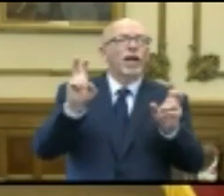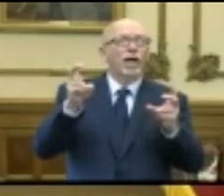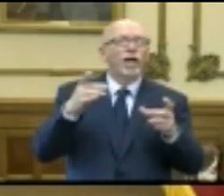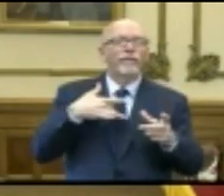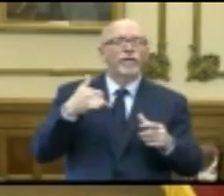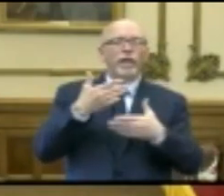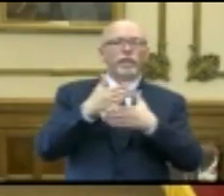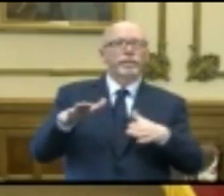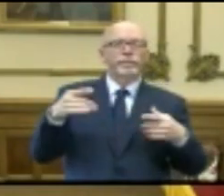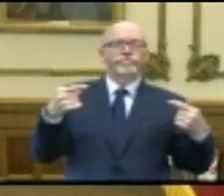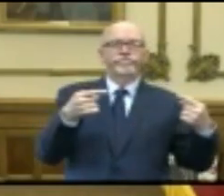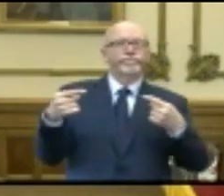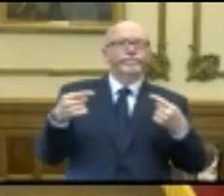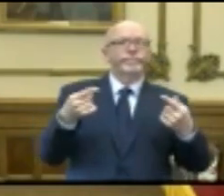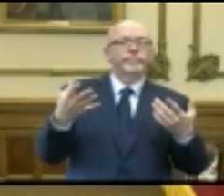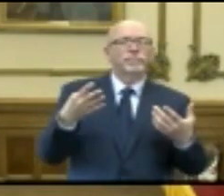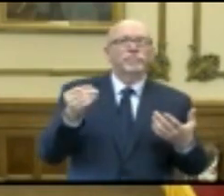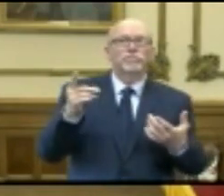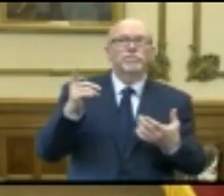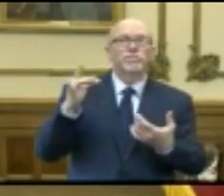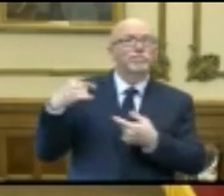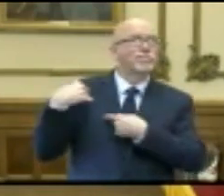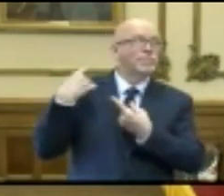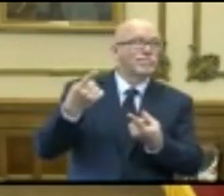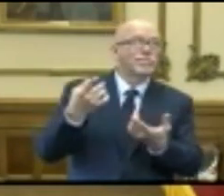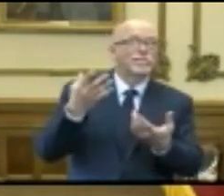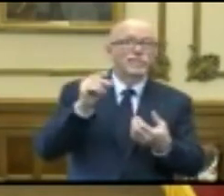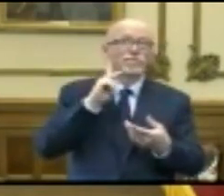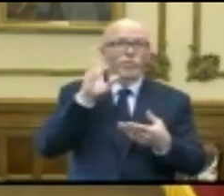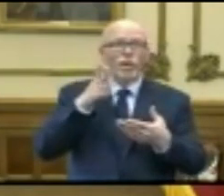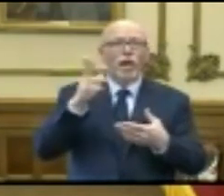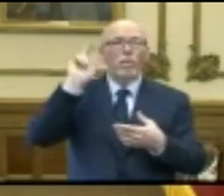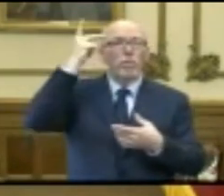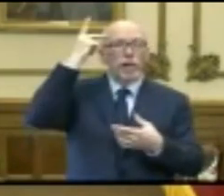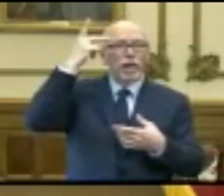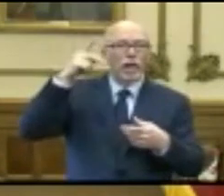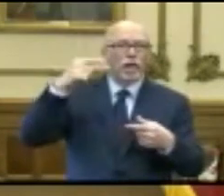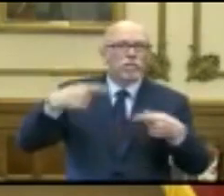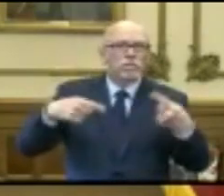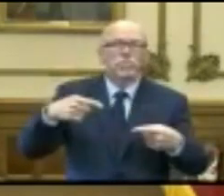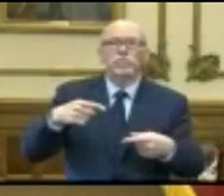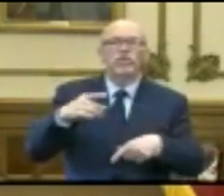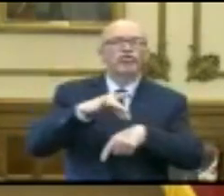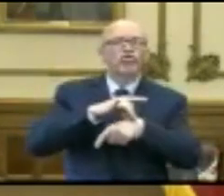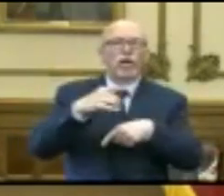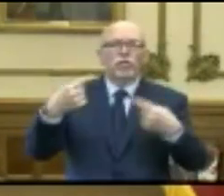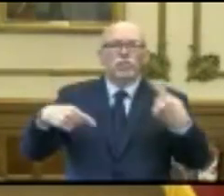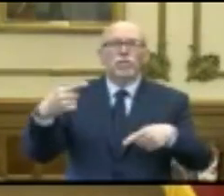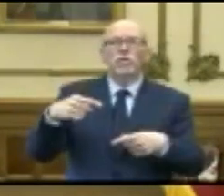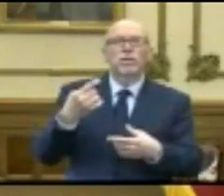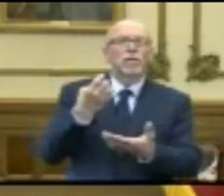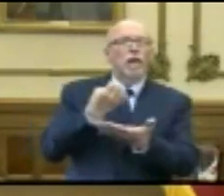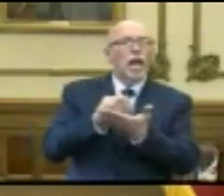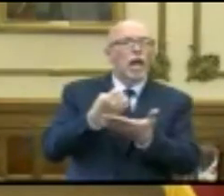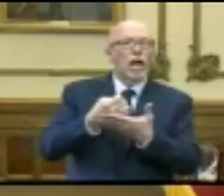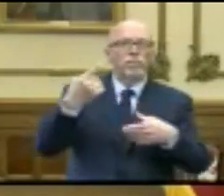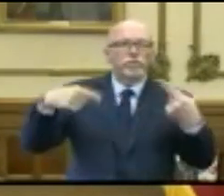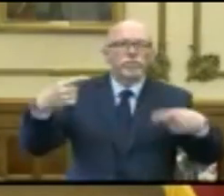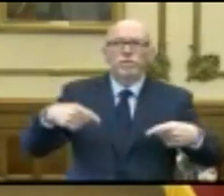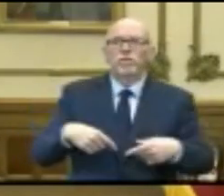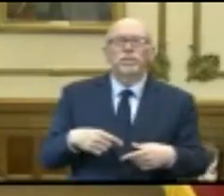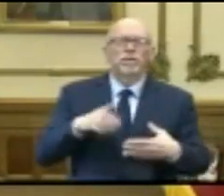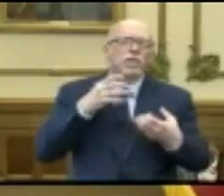and will be said about this politically, geographically, socioeconomically, and